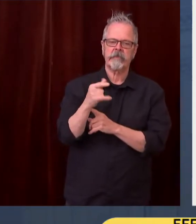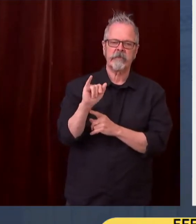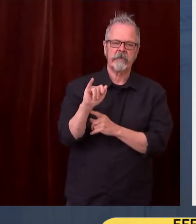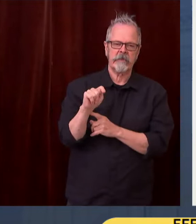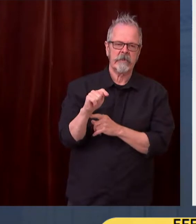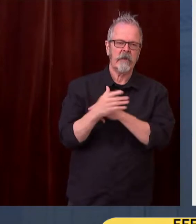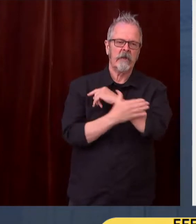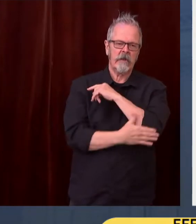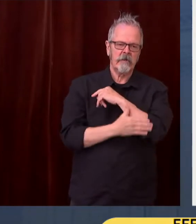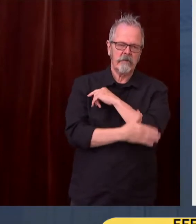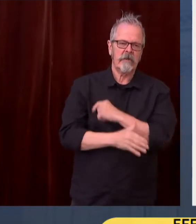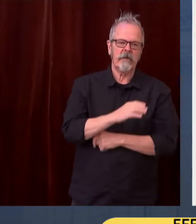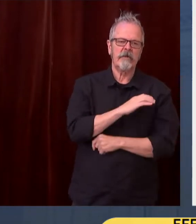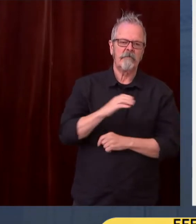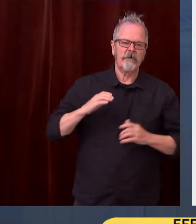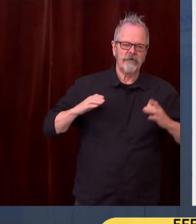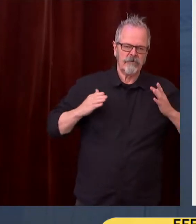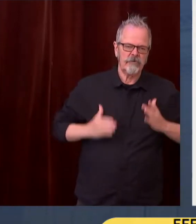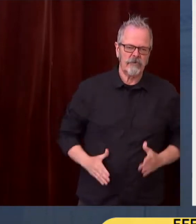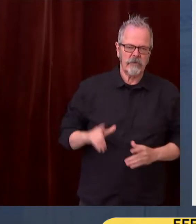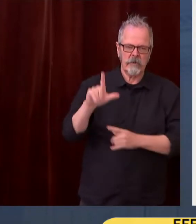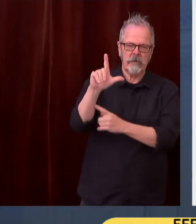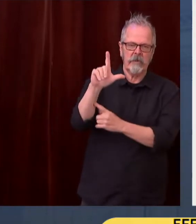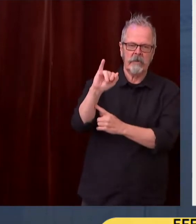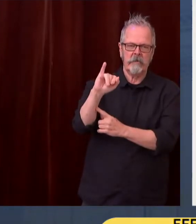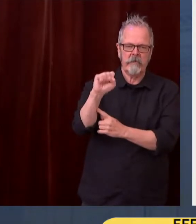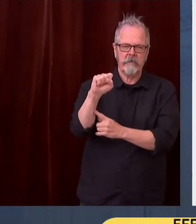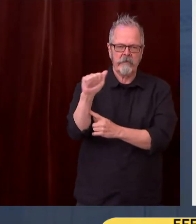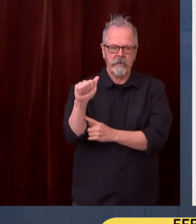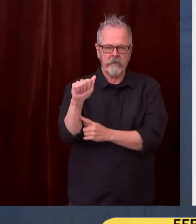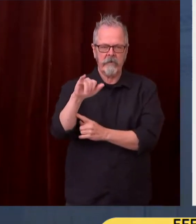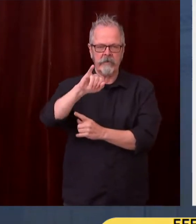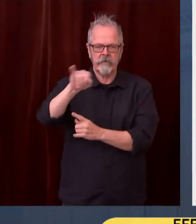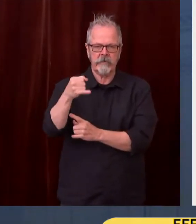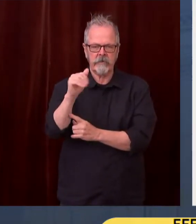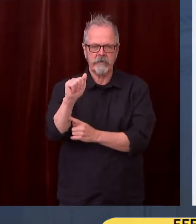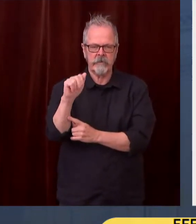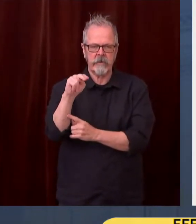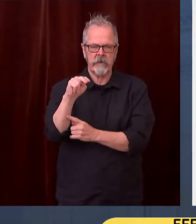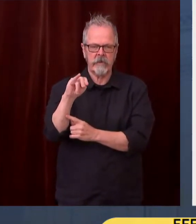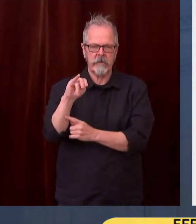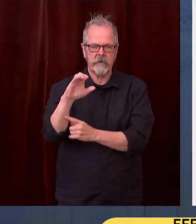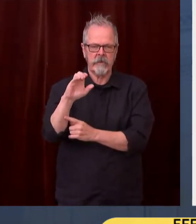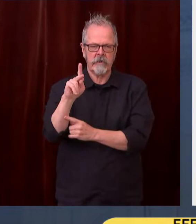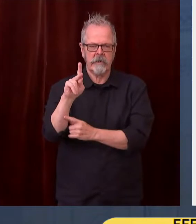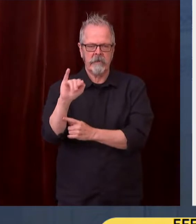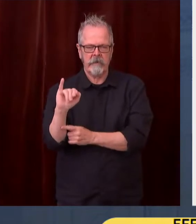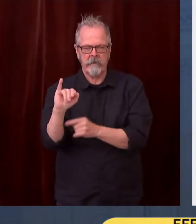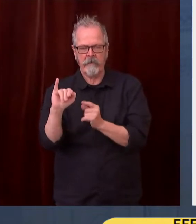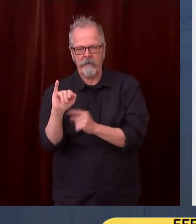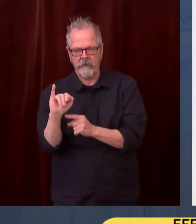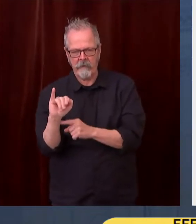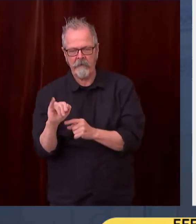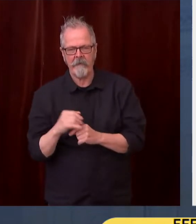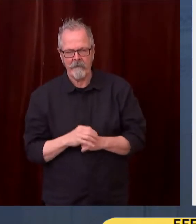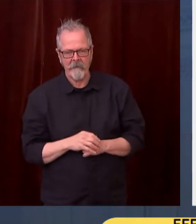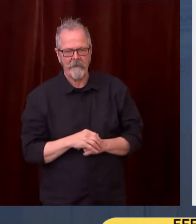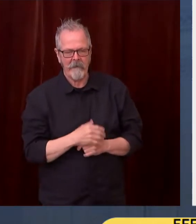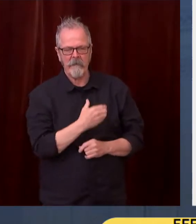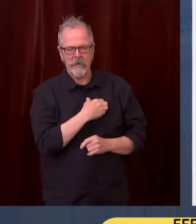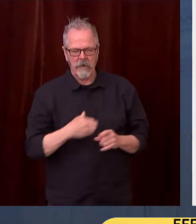Washington State, Skagit County deals with continually rising housing costs and the resulting increase in homelessness.